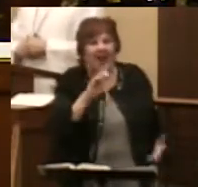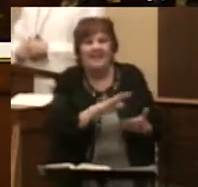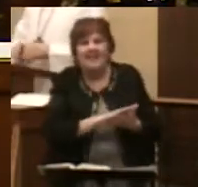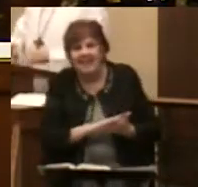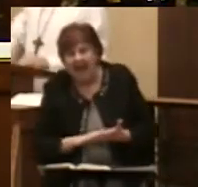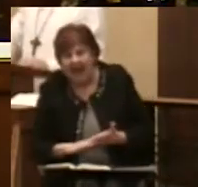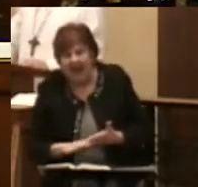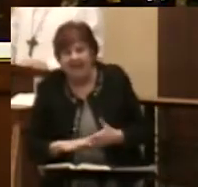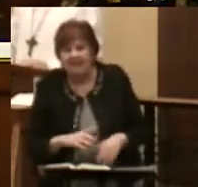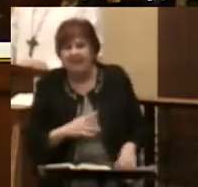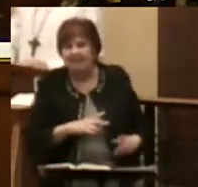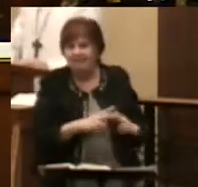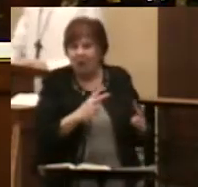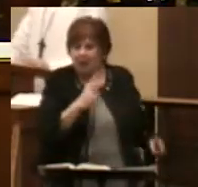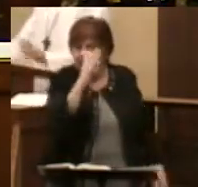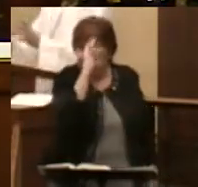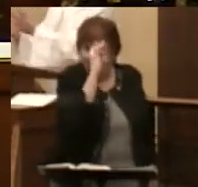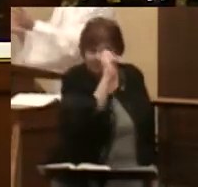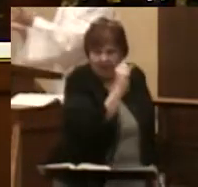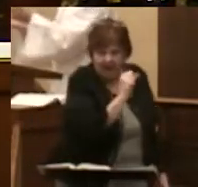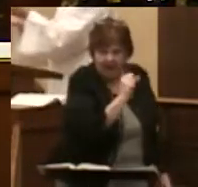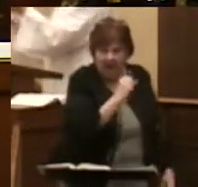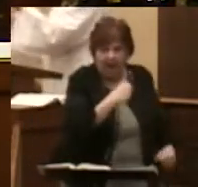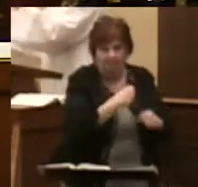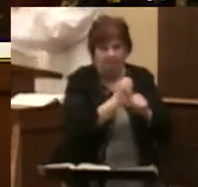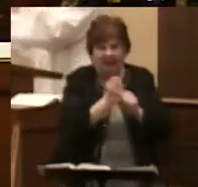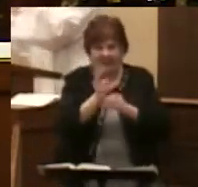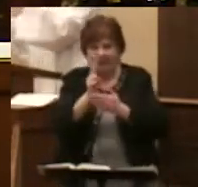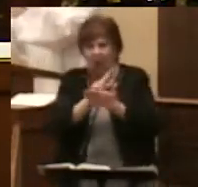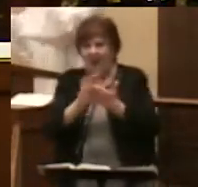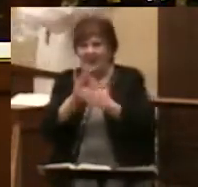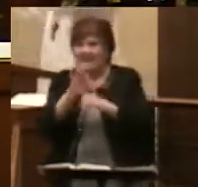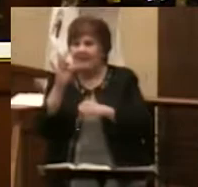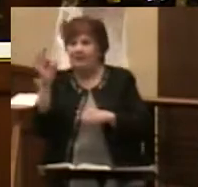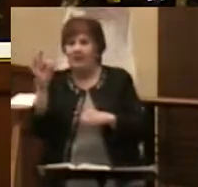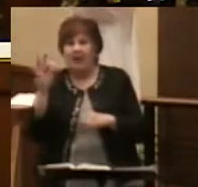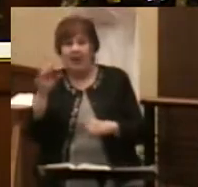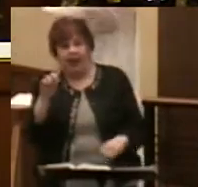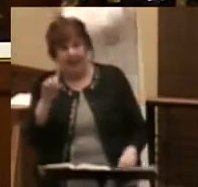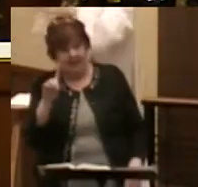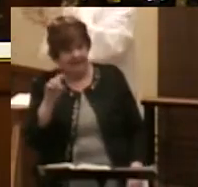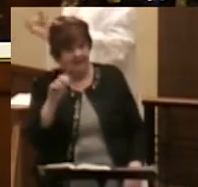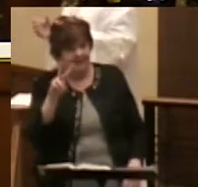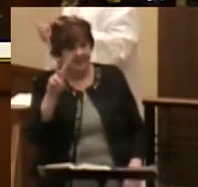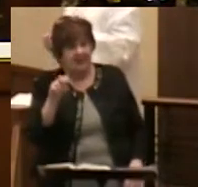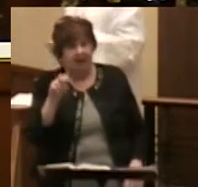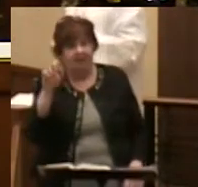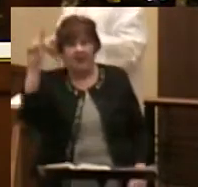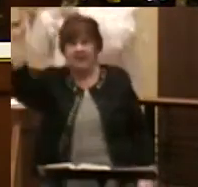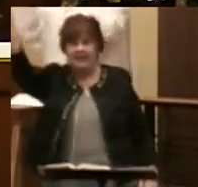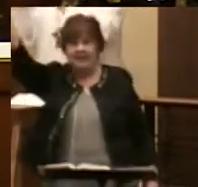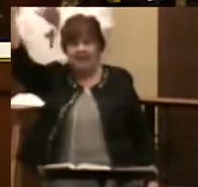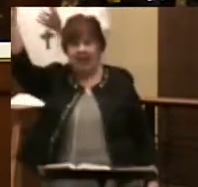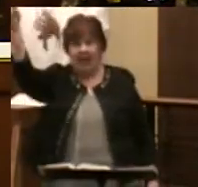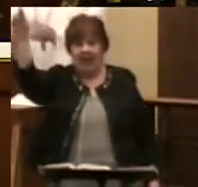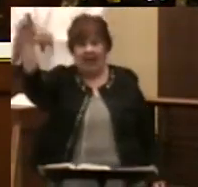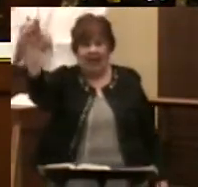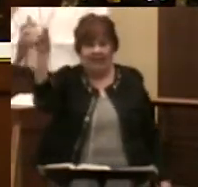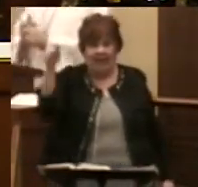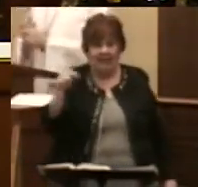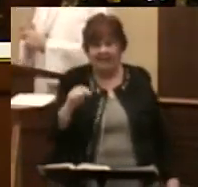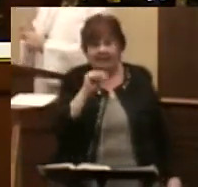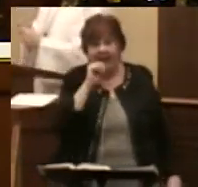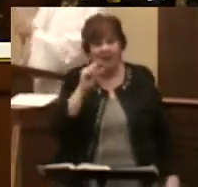very catching to the eye. And then along with that, I made a Holy Spirit, a dove descending. But it wasn't just a white